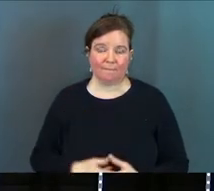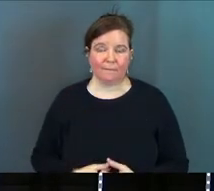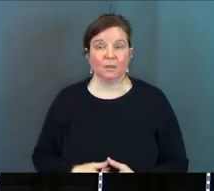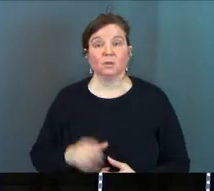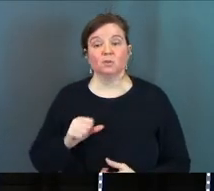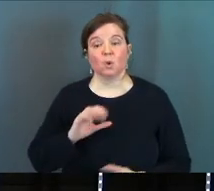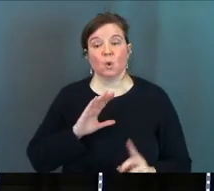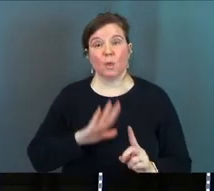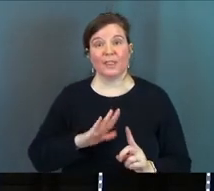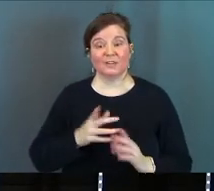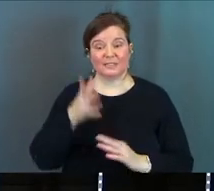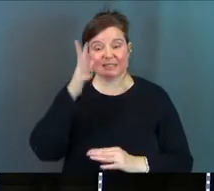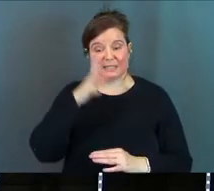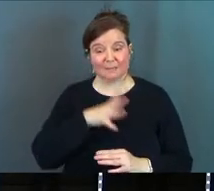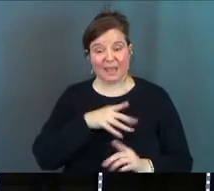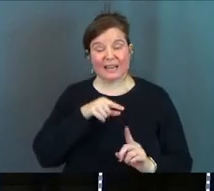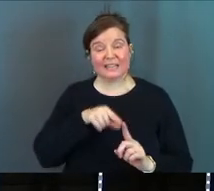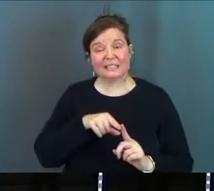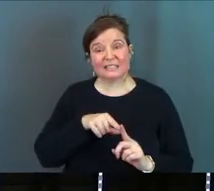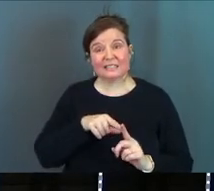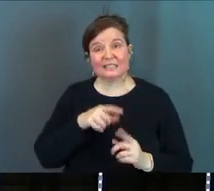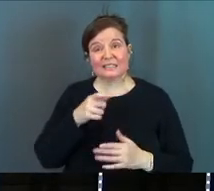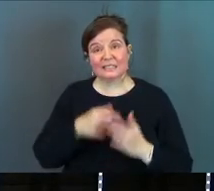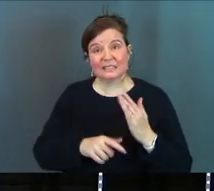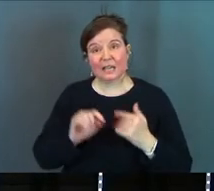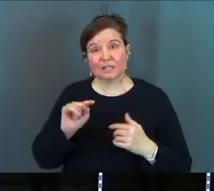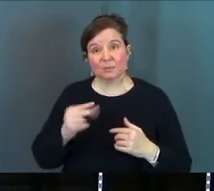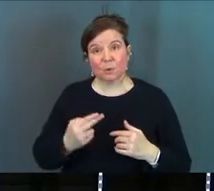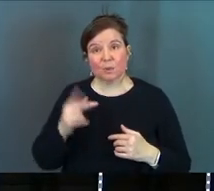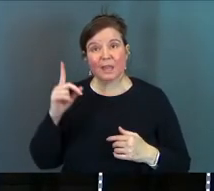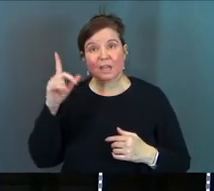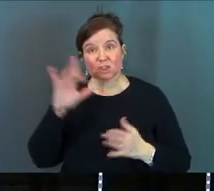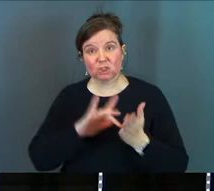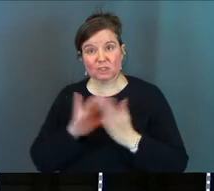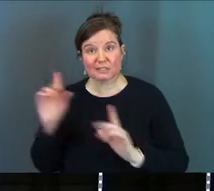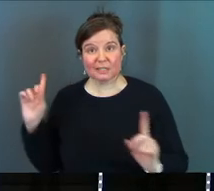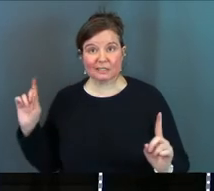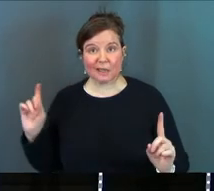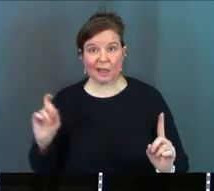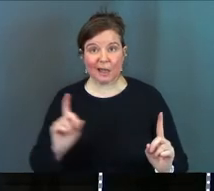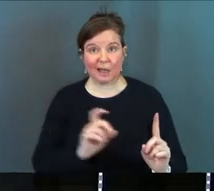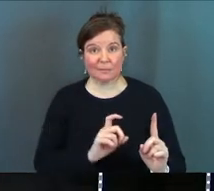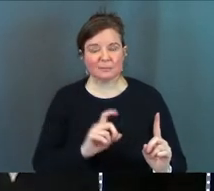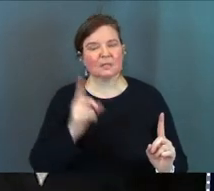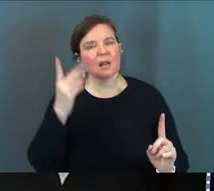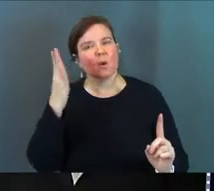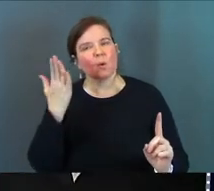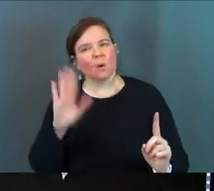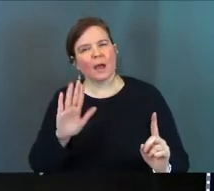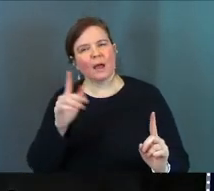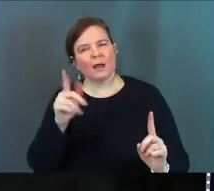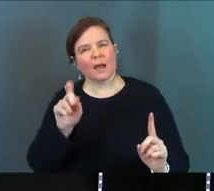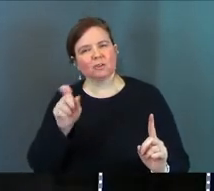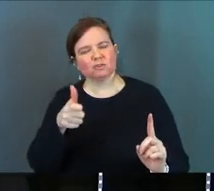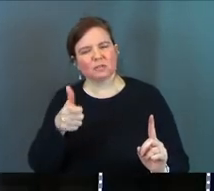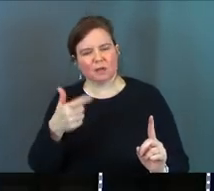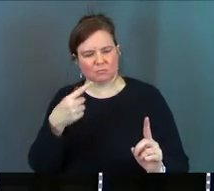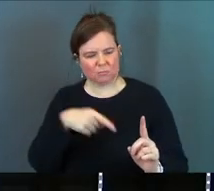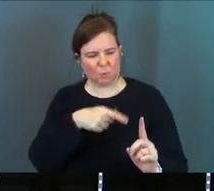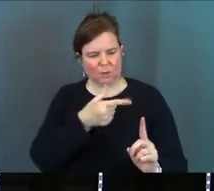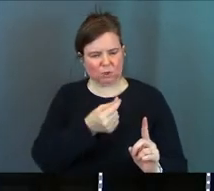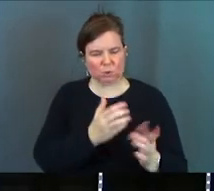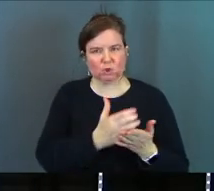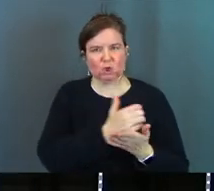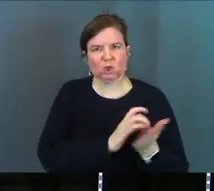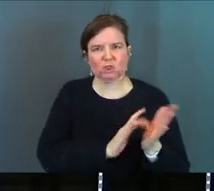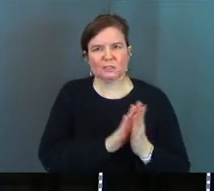and so there's this man and he's in this tax booth and Jesus comes along and ask yourself the question what did he do to earn